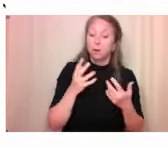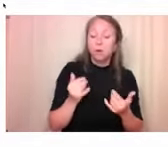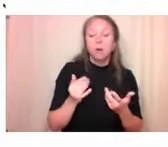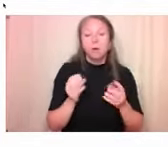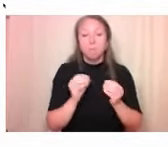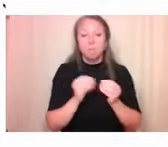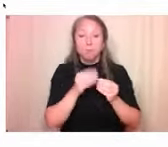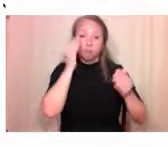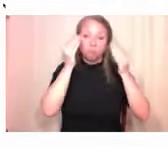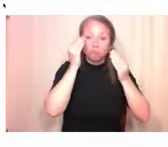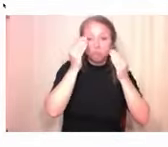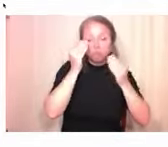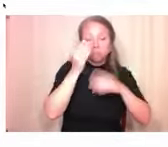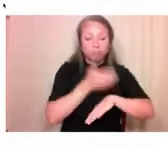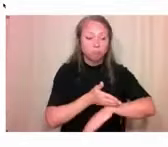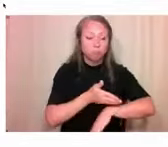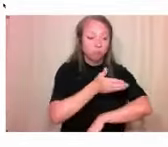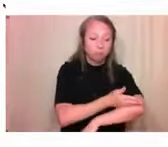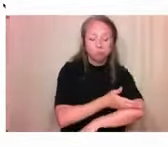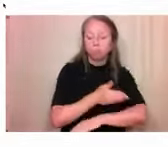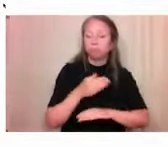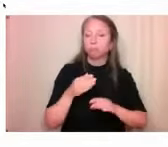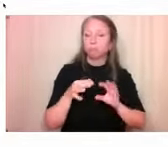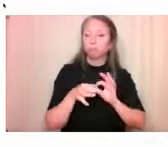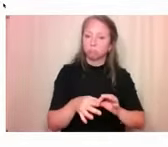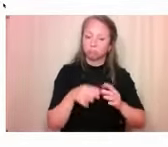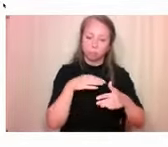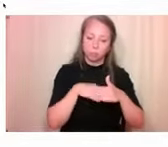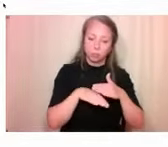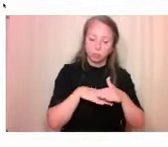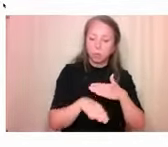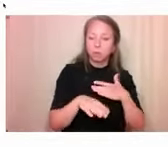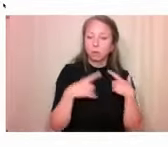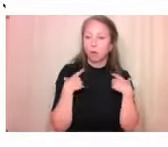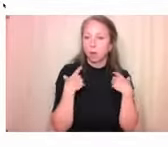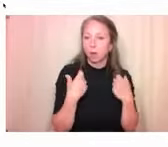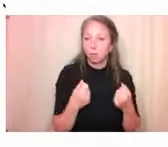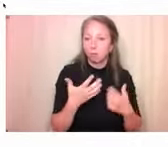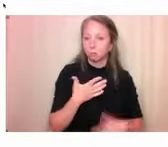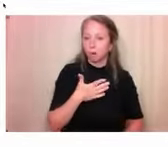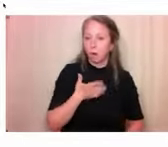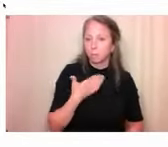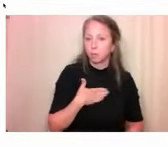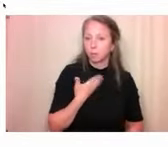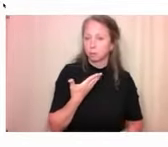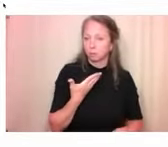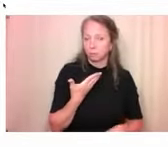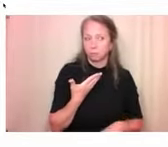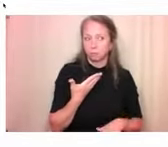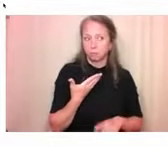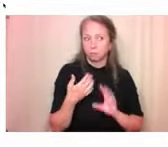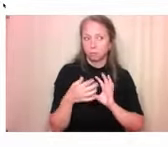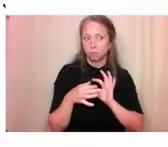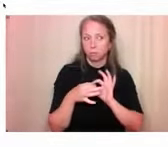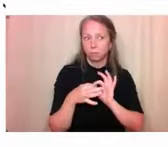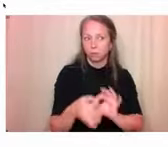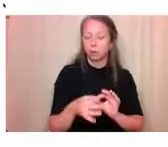health, and wellness, and how we can better apply those principles in planning practices and policies.